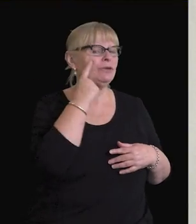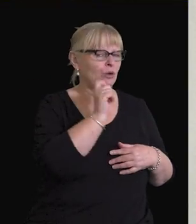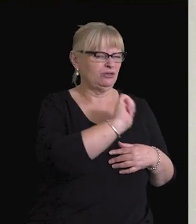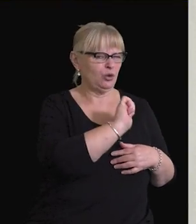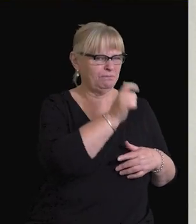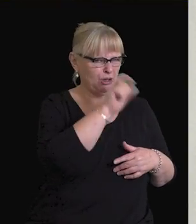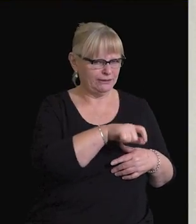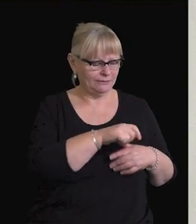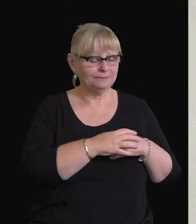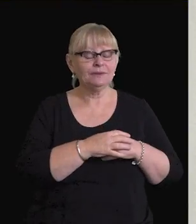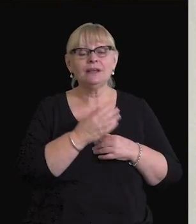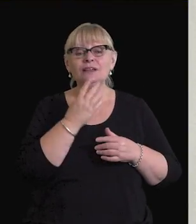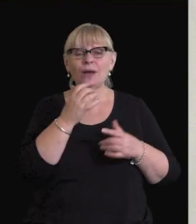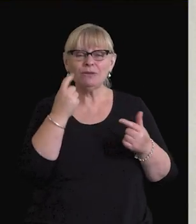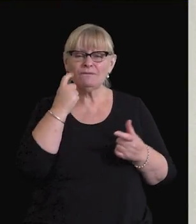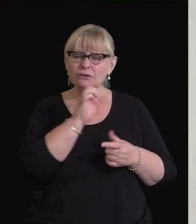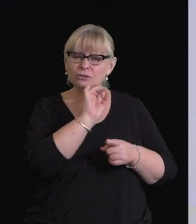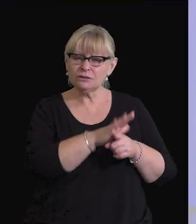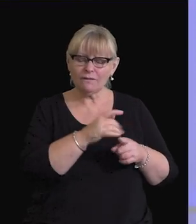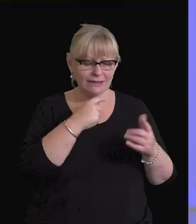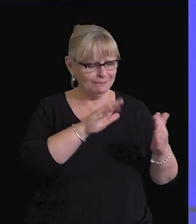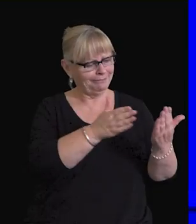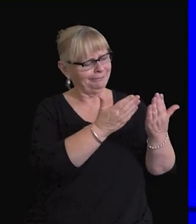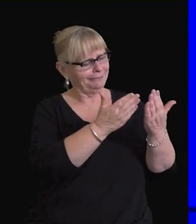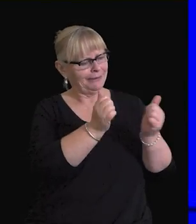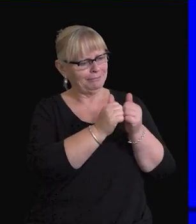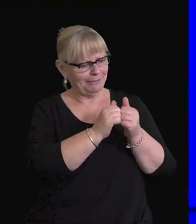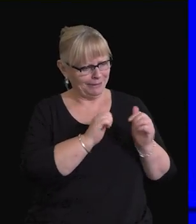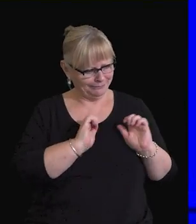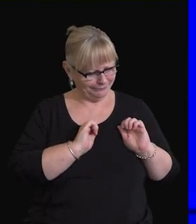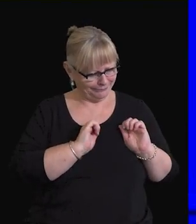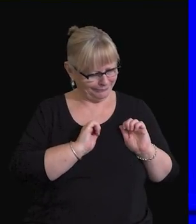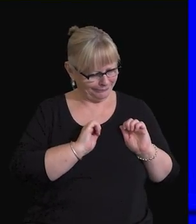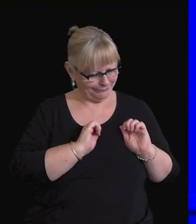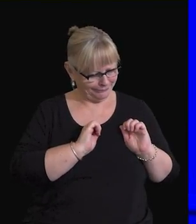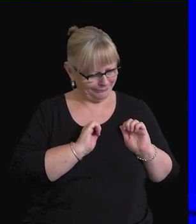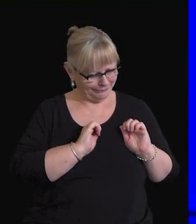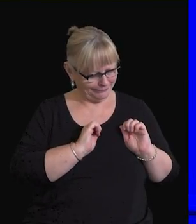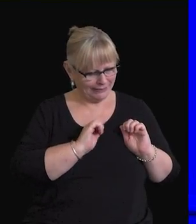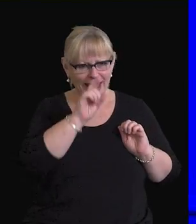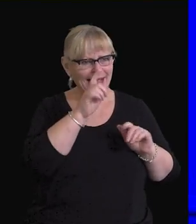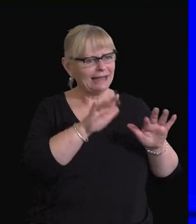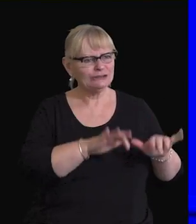Have you ever found yourself staring at a blank page and the page is staring back? Did the page win?